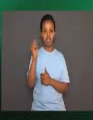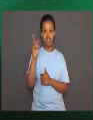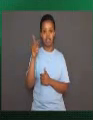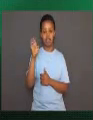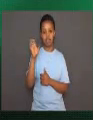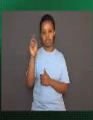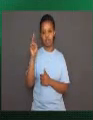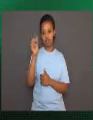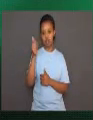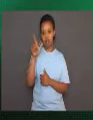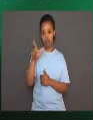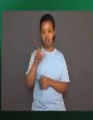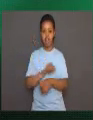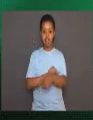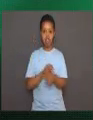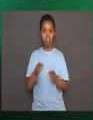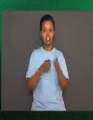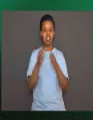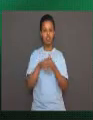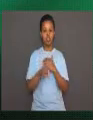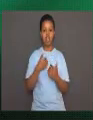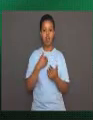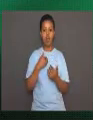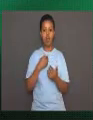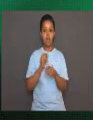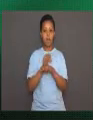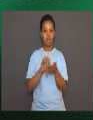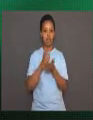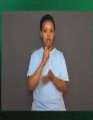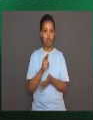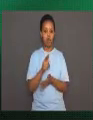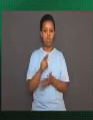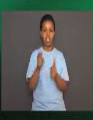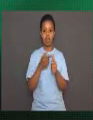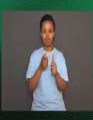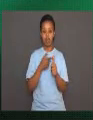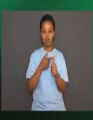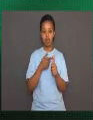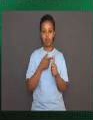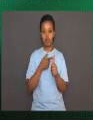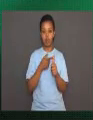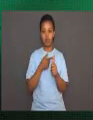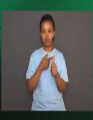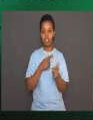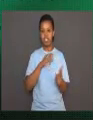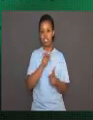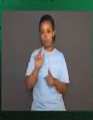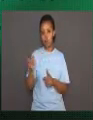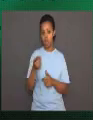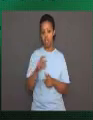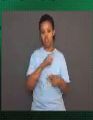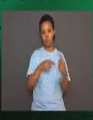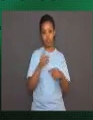Central sensitization refers to the same process, but